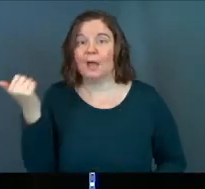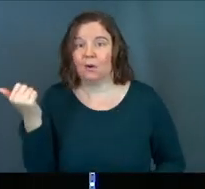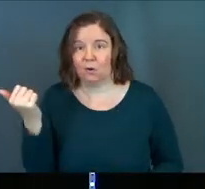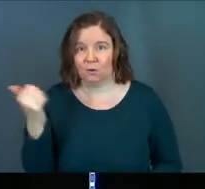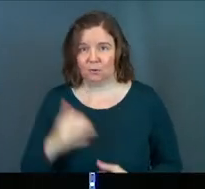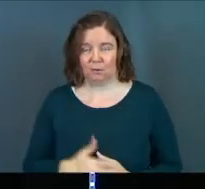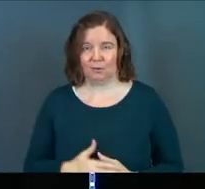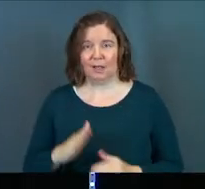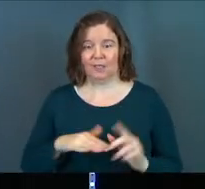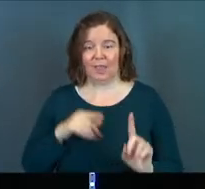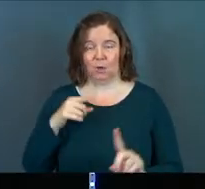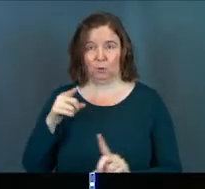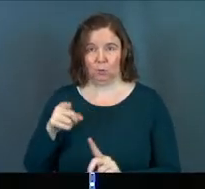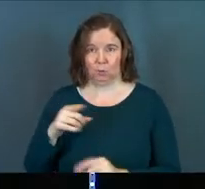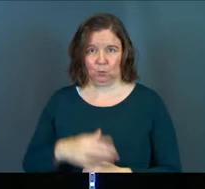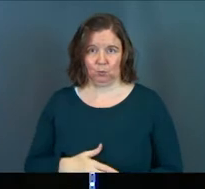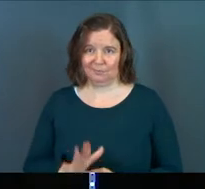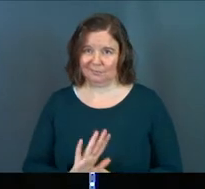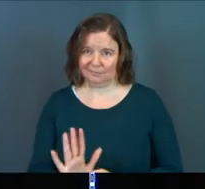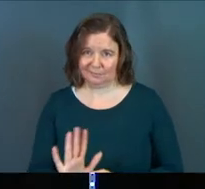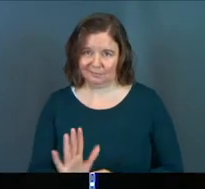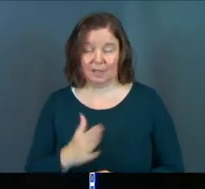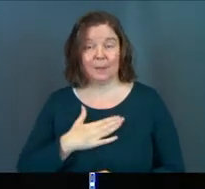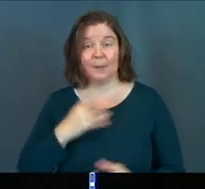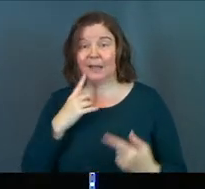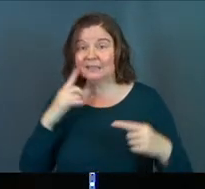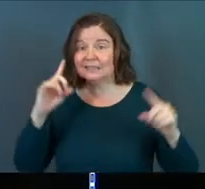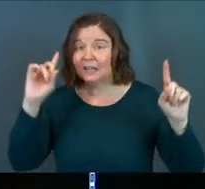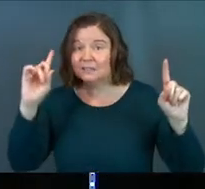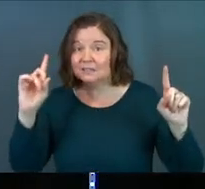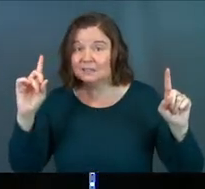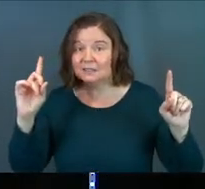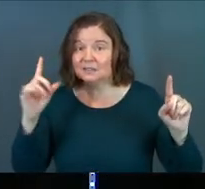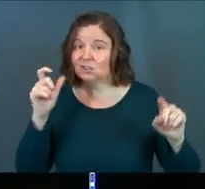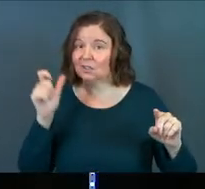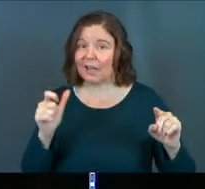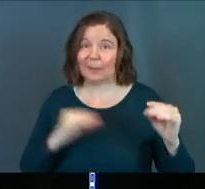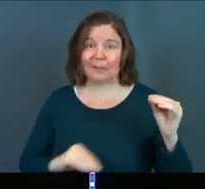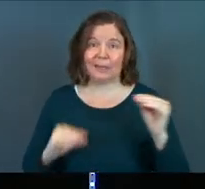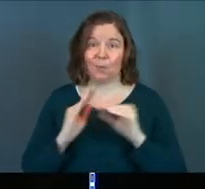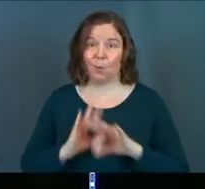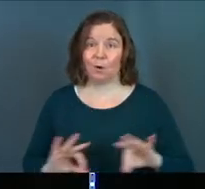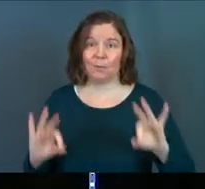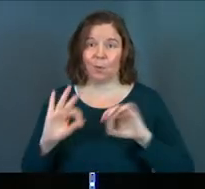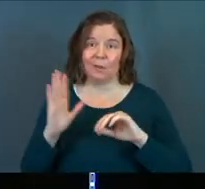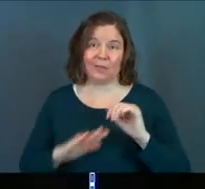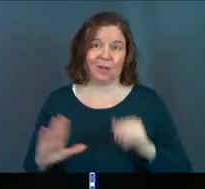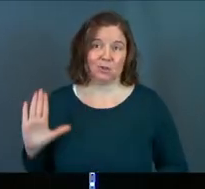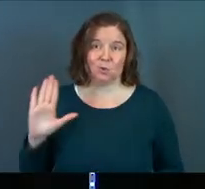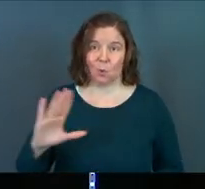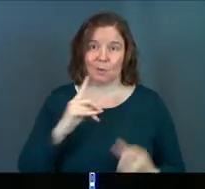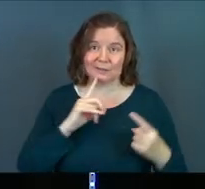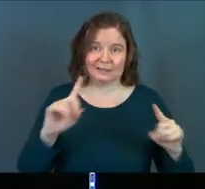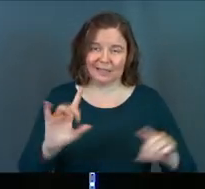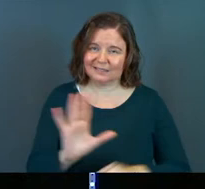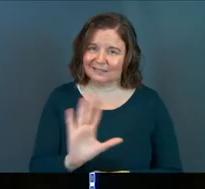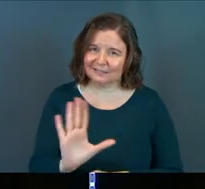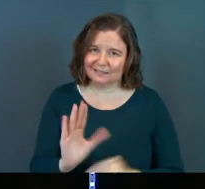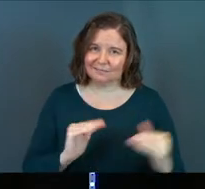than you. My success should not be more important than yours.